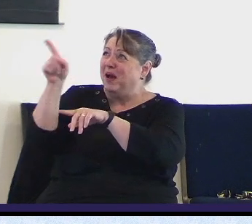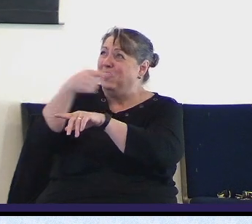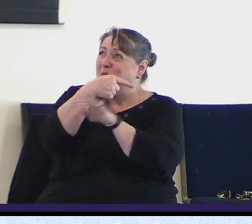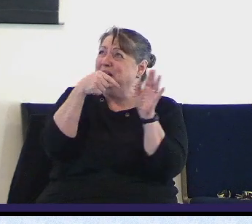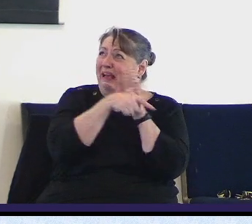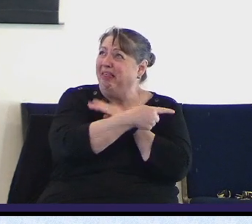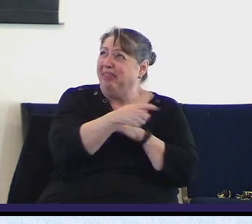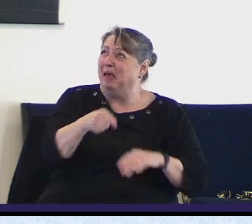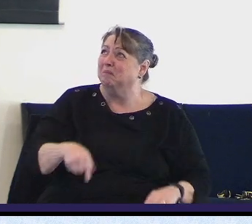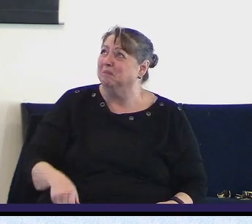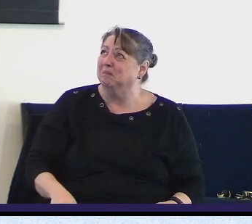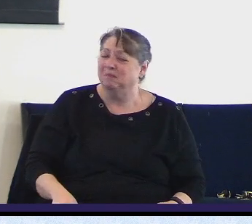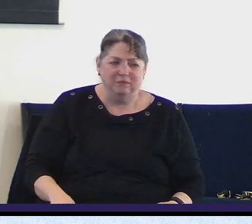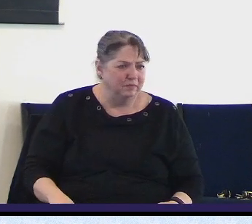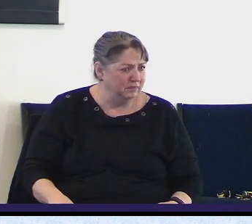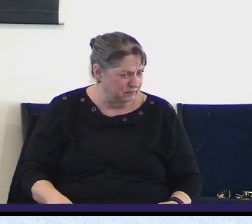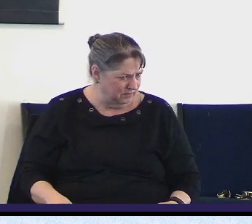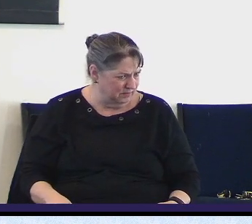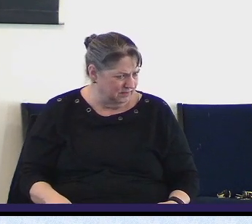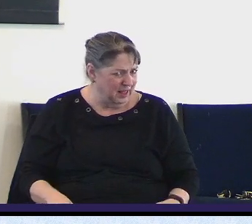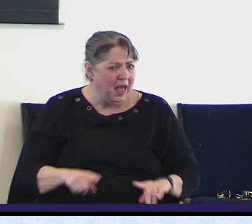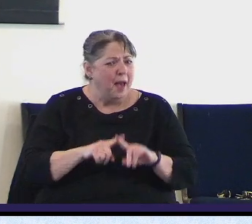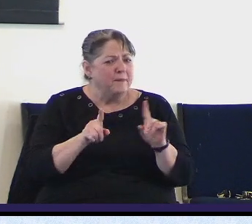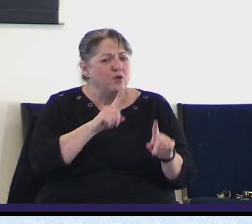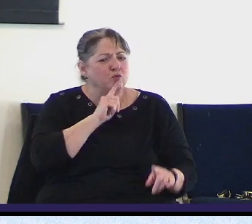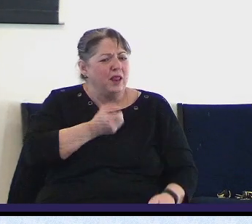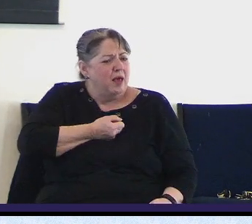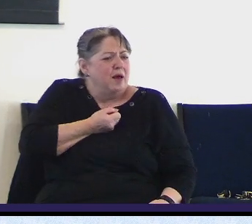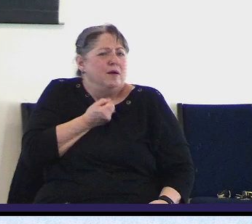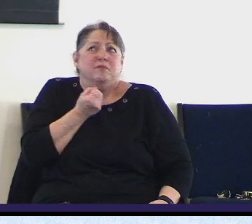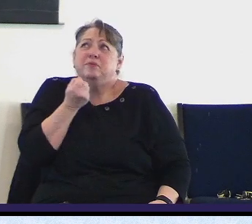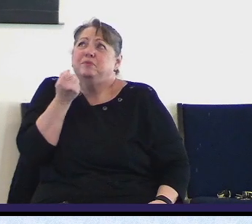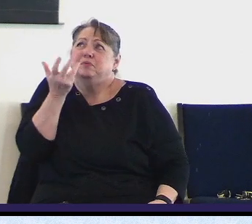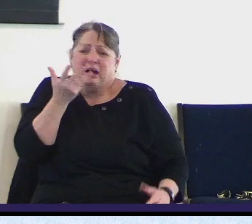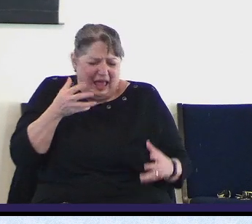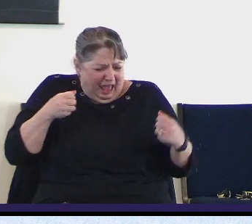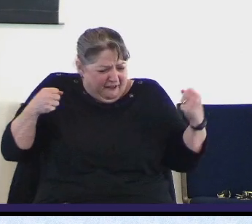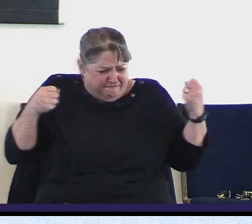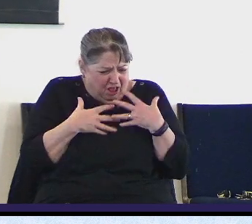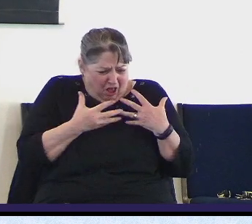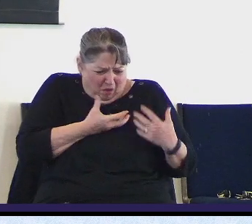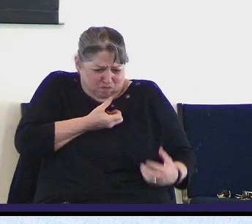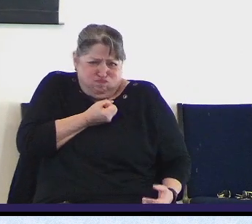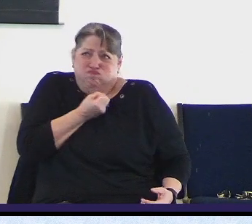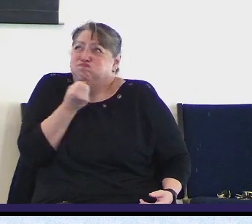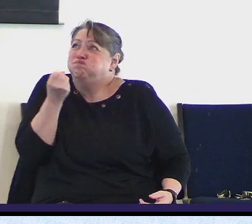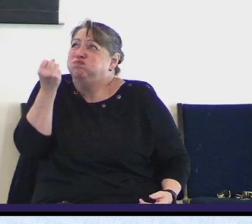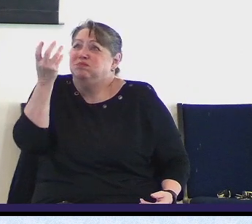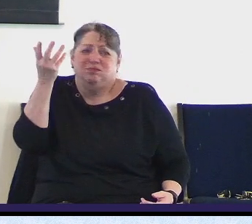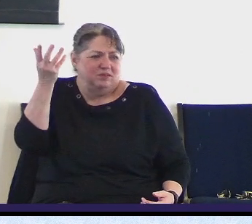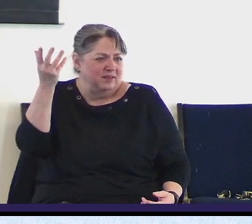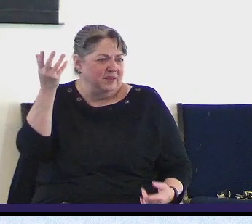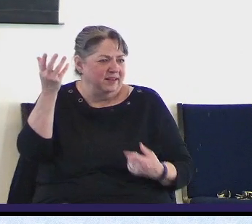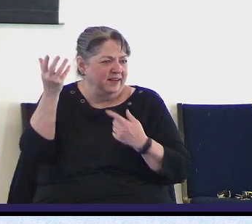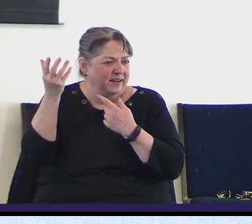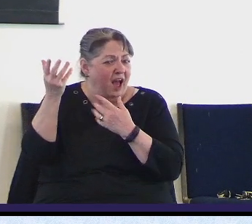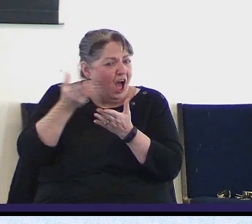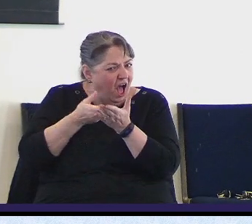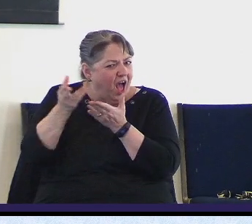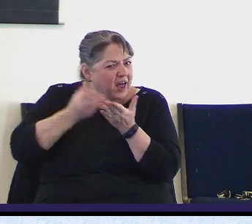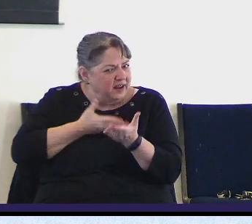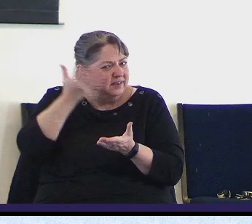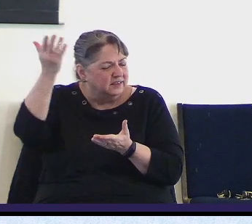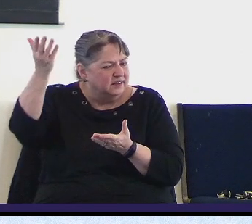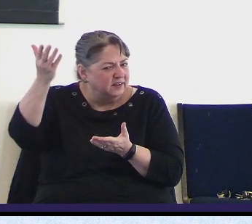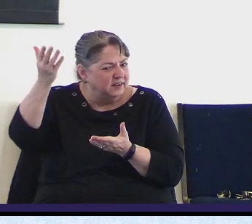in his own hand he was just expressing his feeling to the people scripture teaches us that we're to love